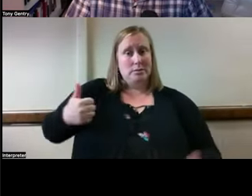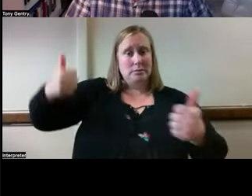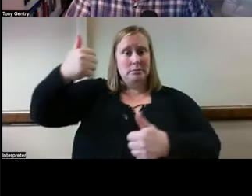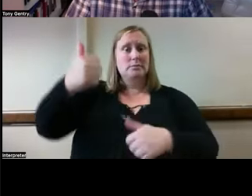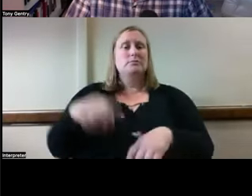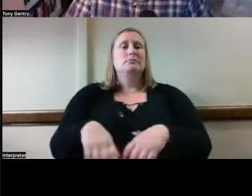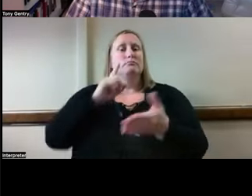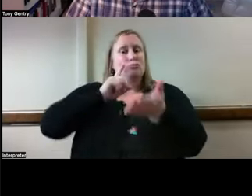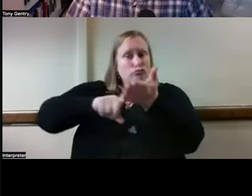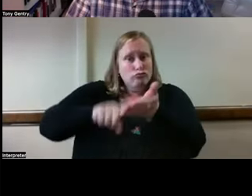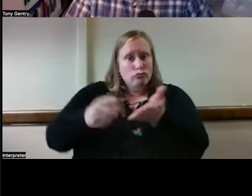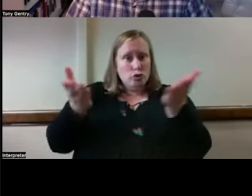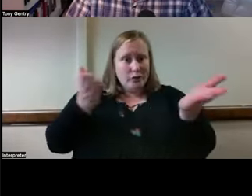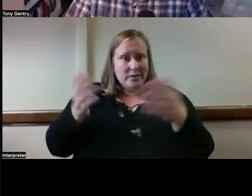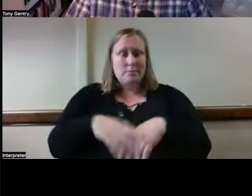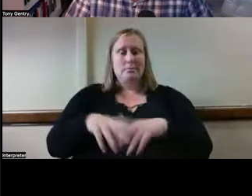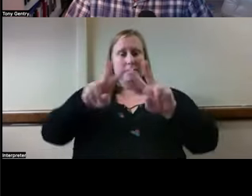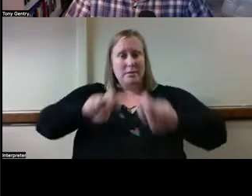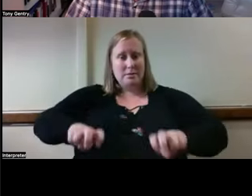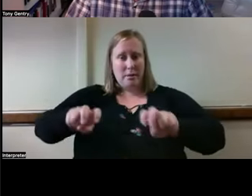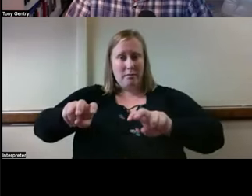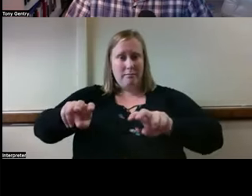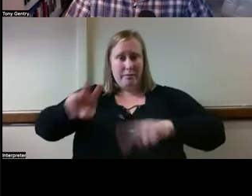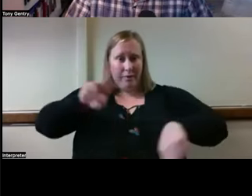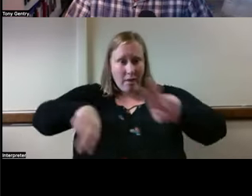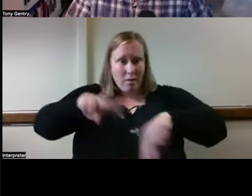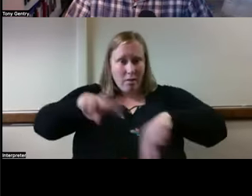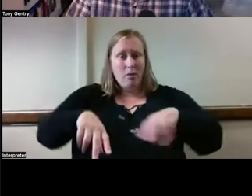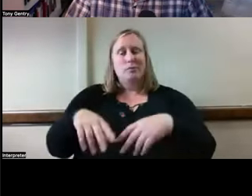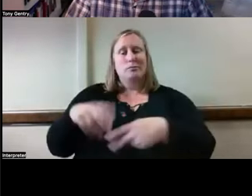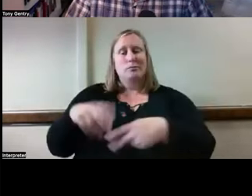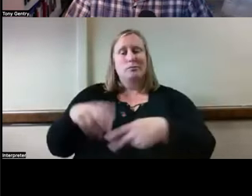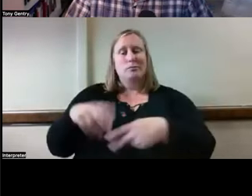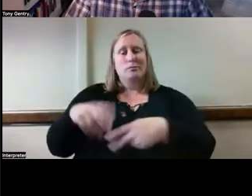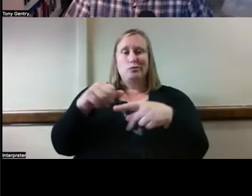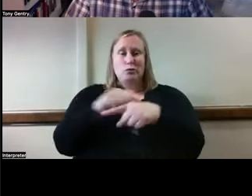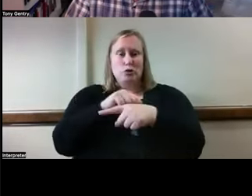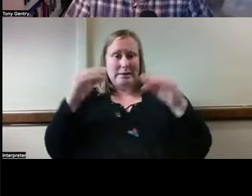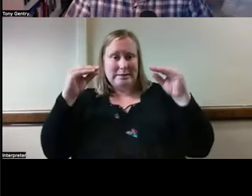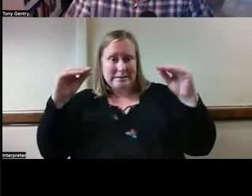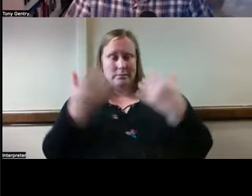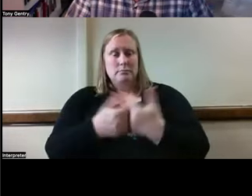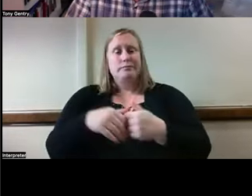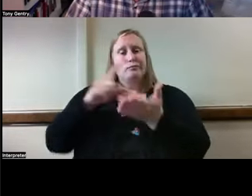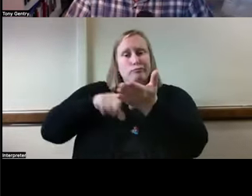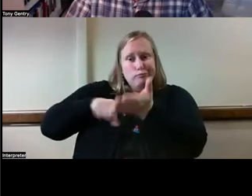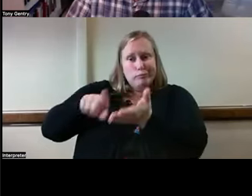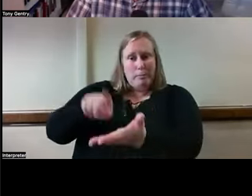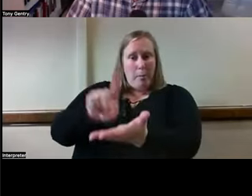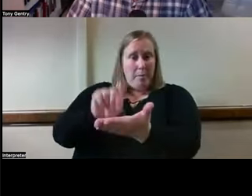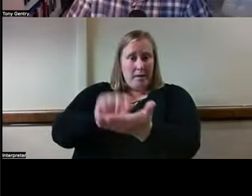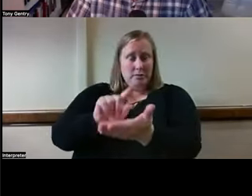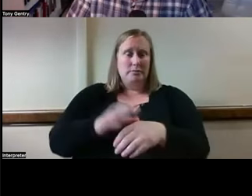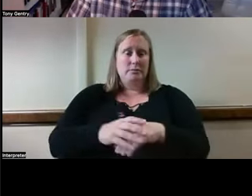assessment and evaluation, supervision, training and teaching, research and publication,